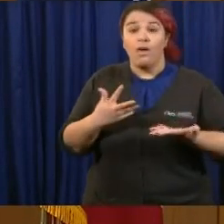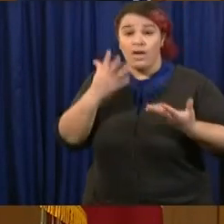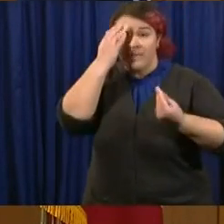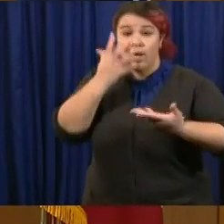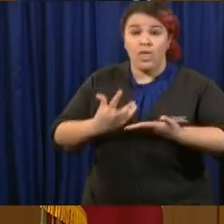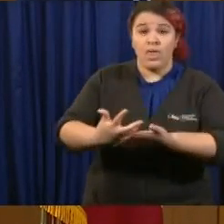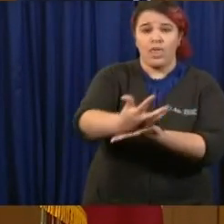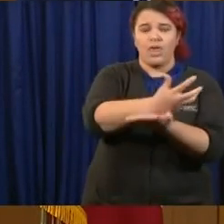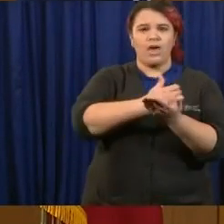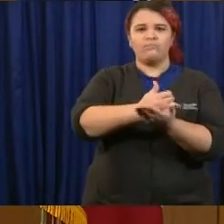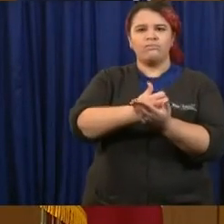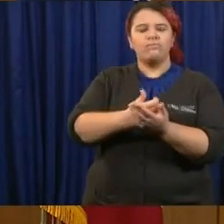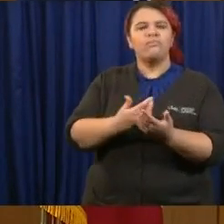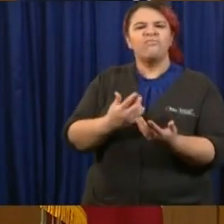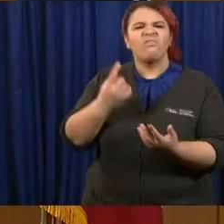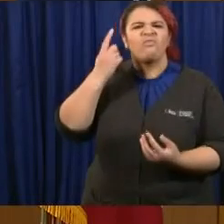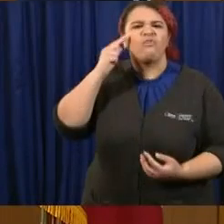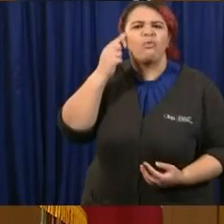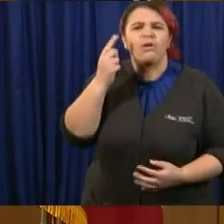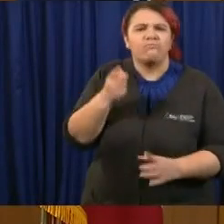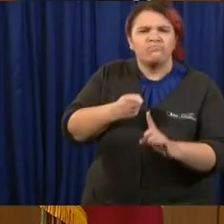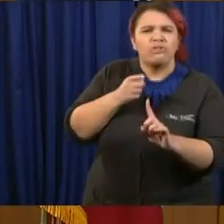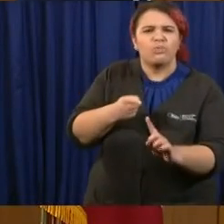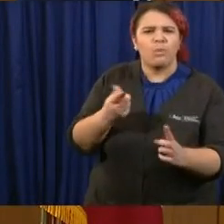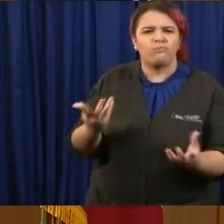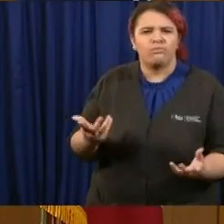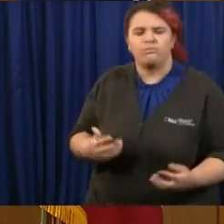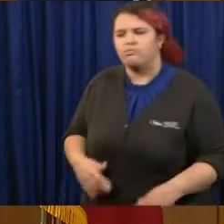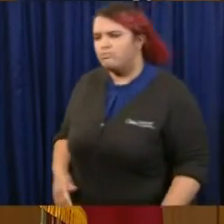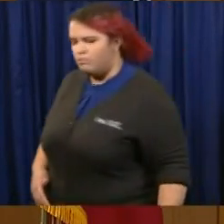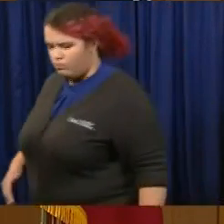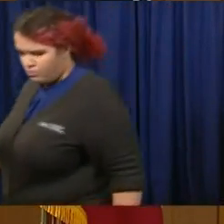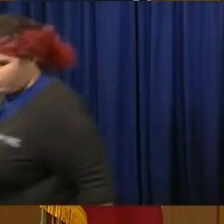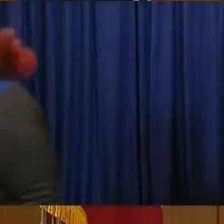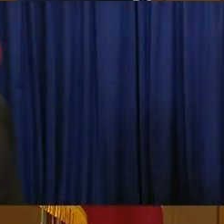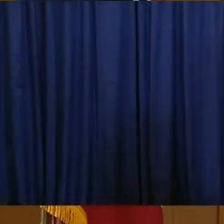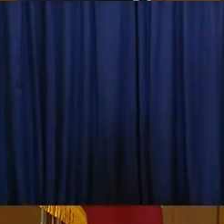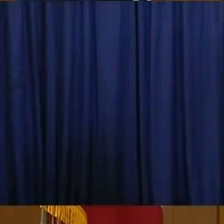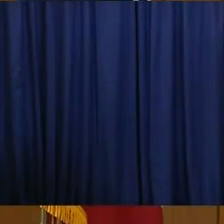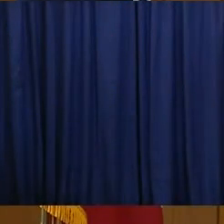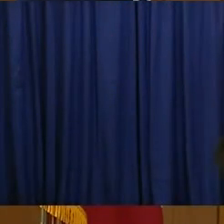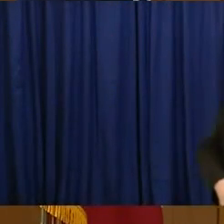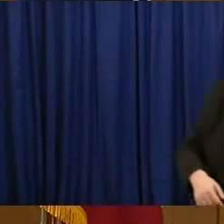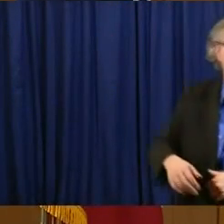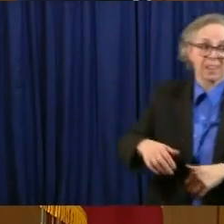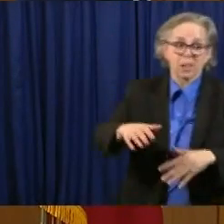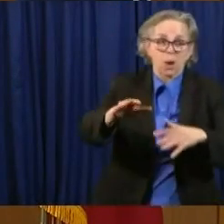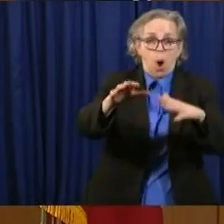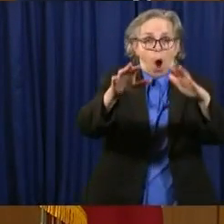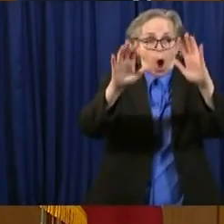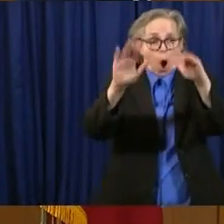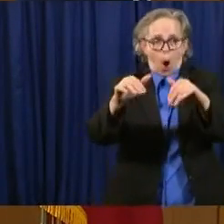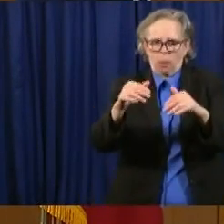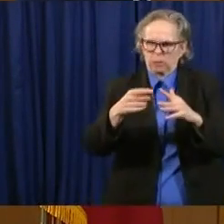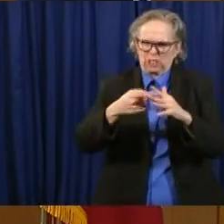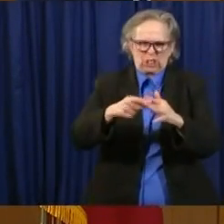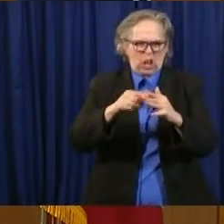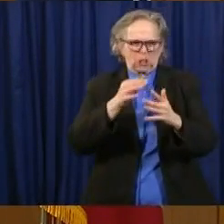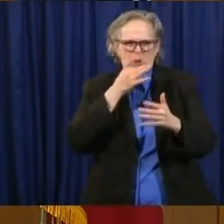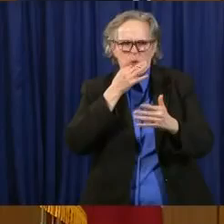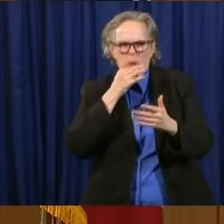Well, I'll start. We hope to do that, you know, beginning in a couple of weeks. The random sampling